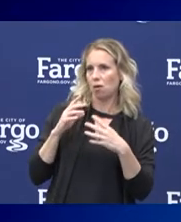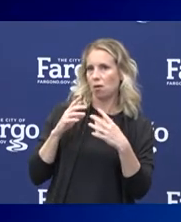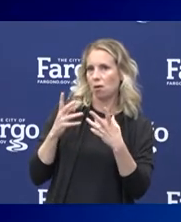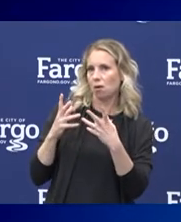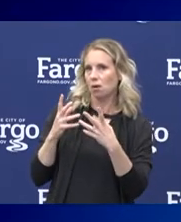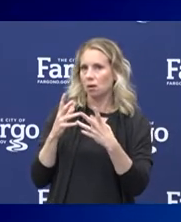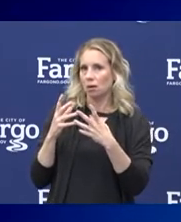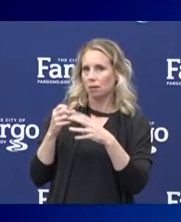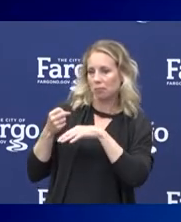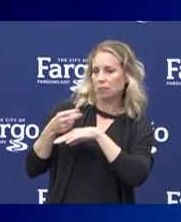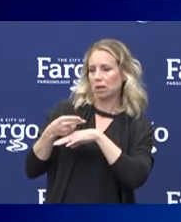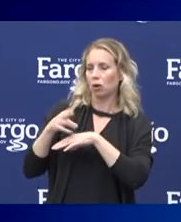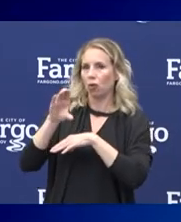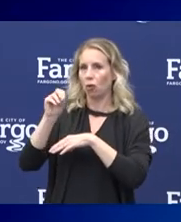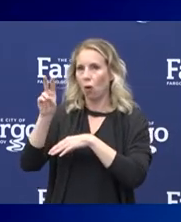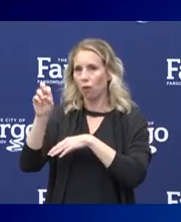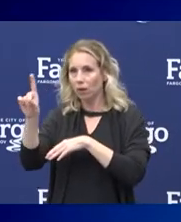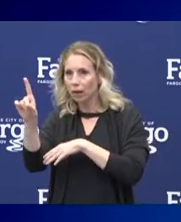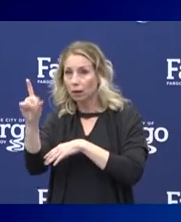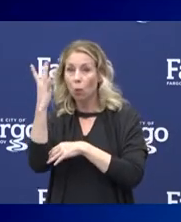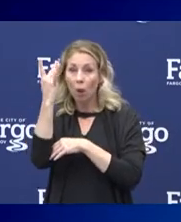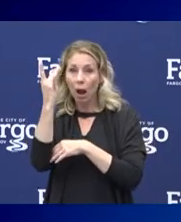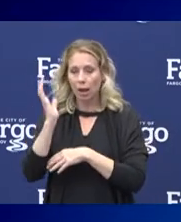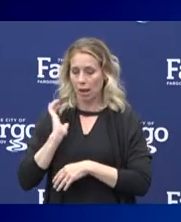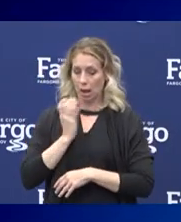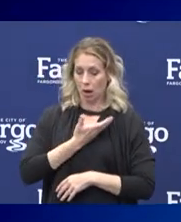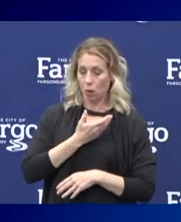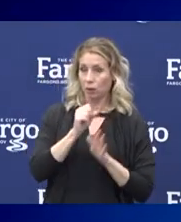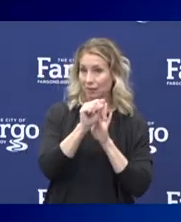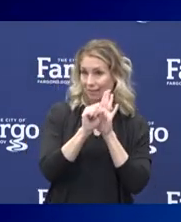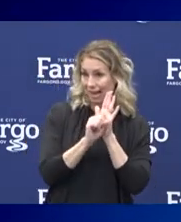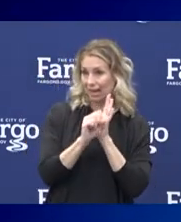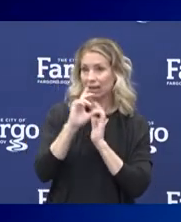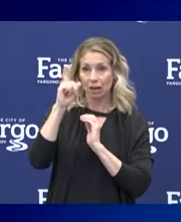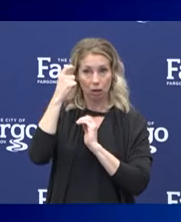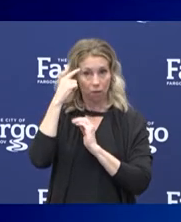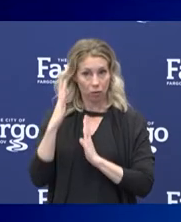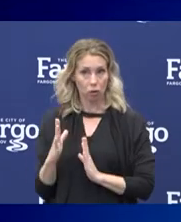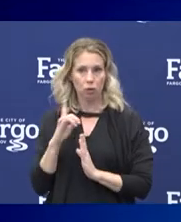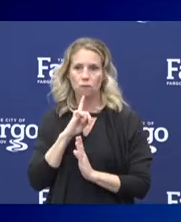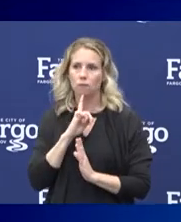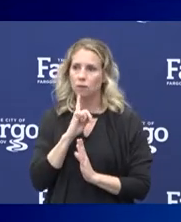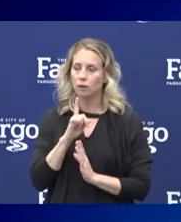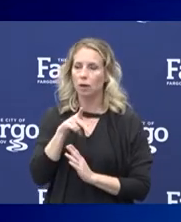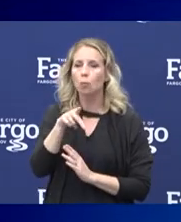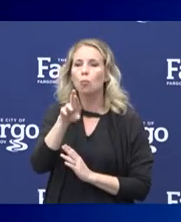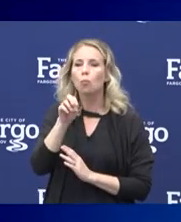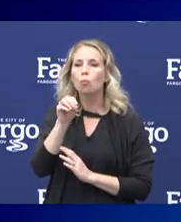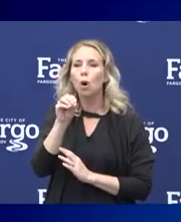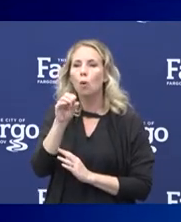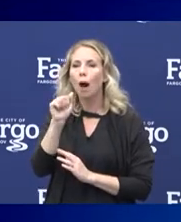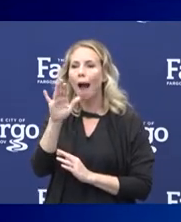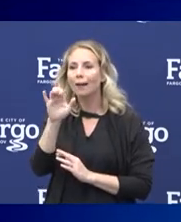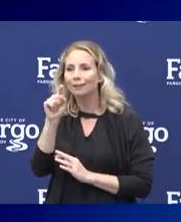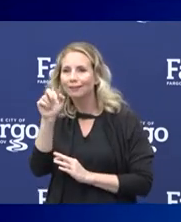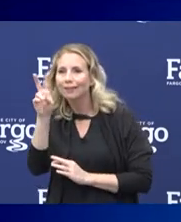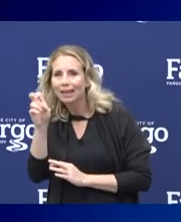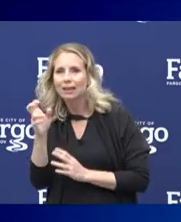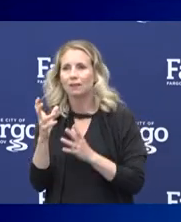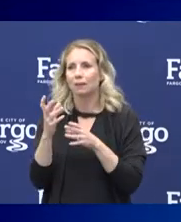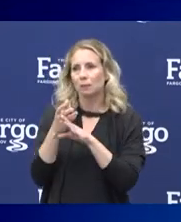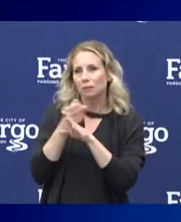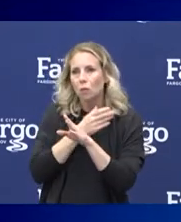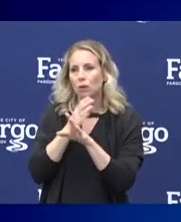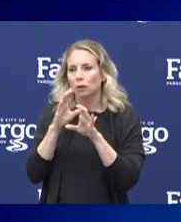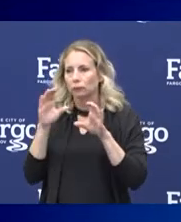in large part, I think, because our state and our governor has been very proactive about getting us testing capability and the ability to then do the